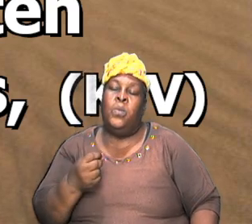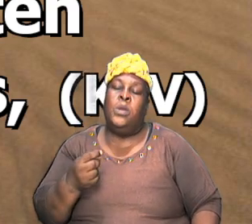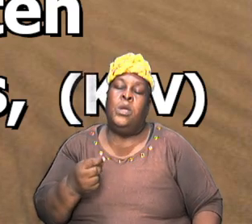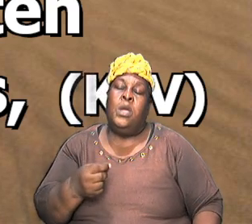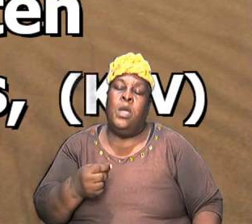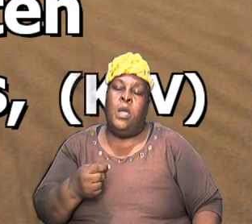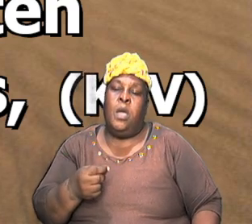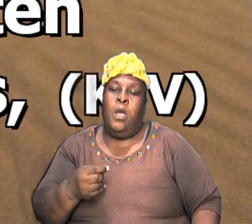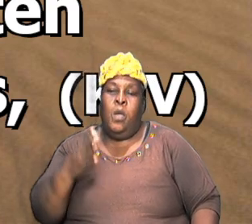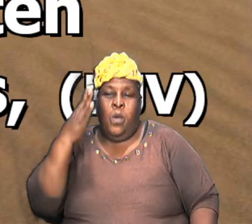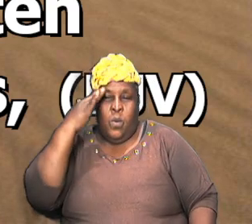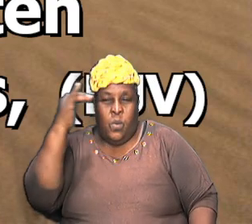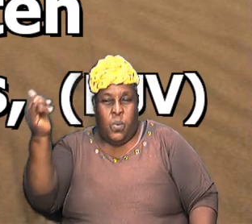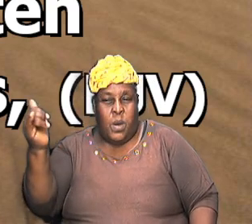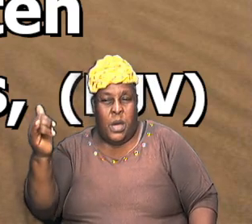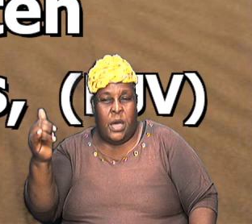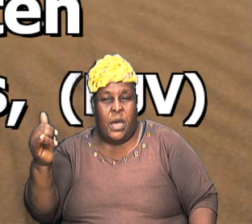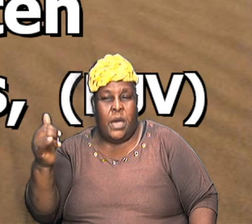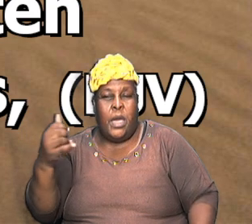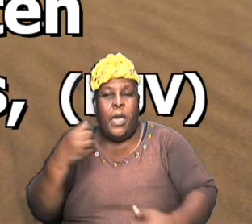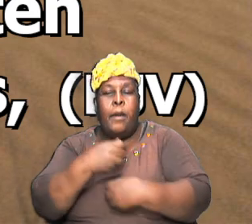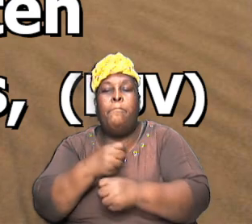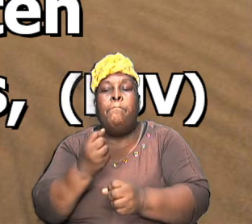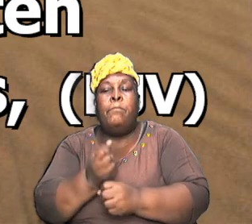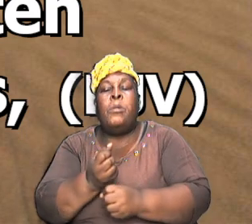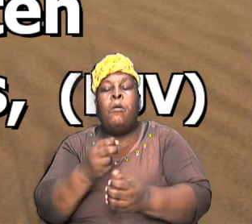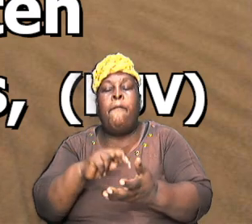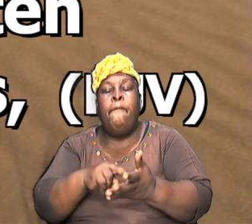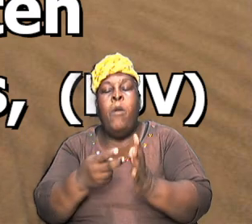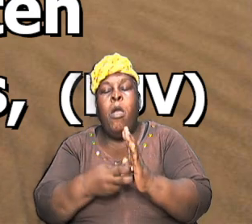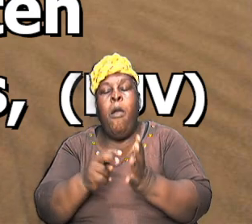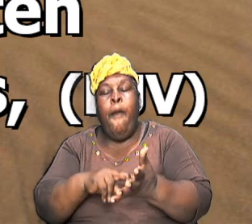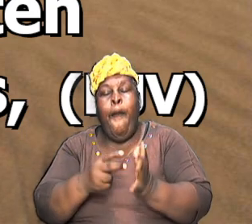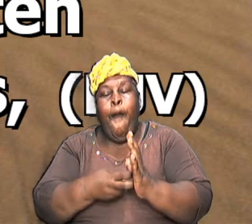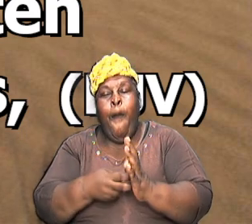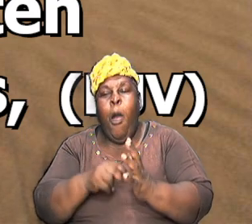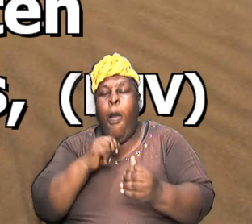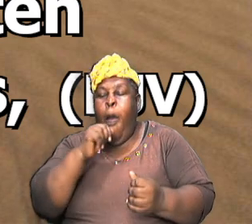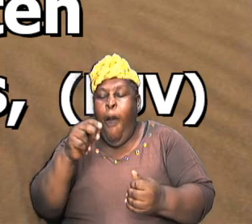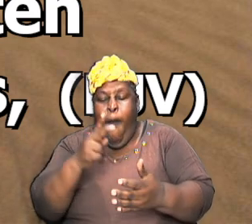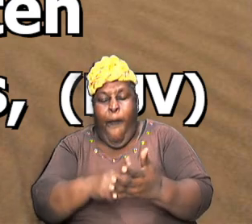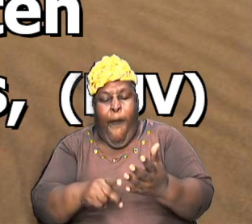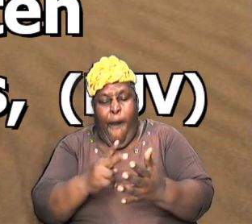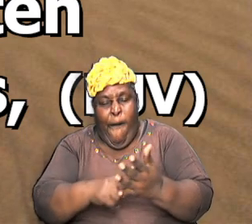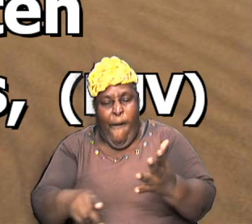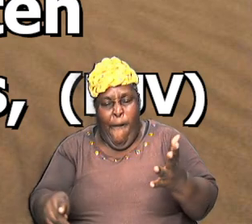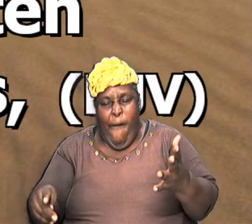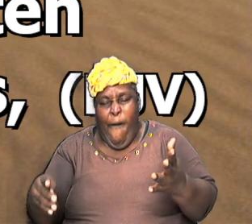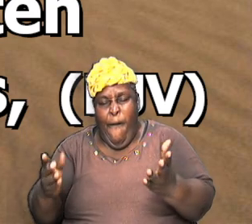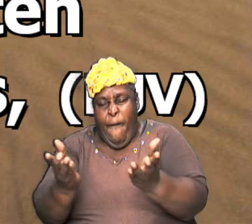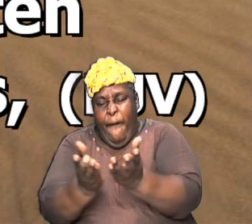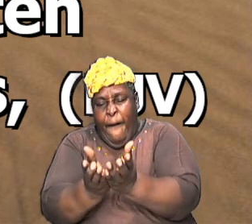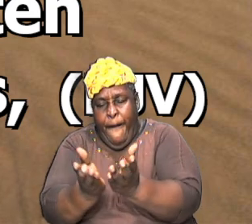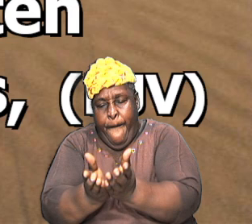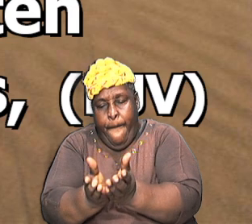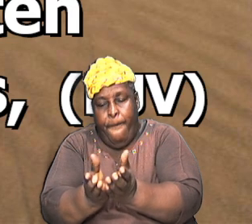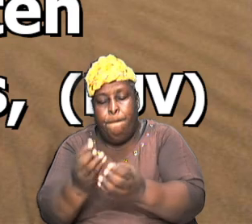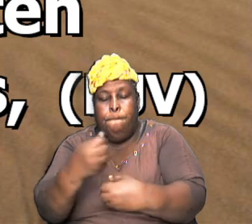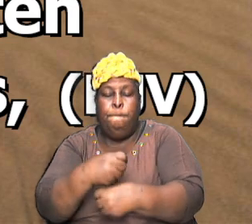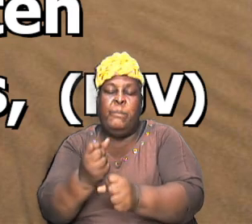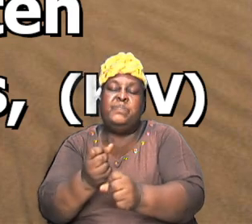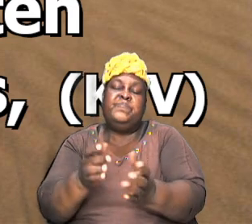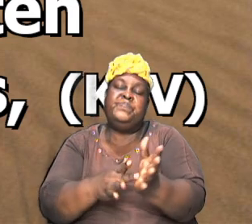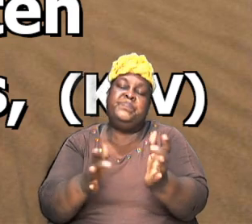disclose why they can be made reference to but they are still not a part of the book that make up the Bible